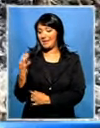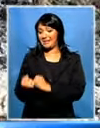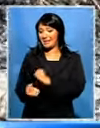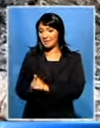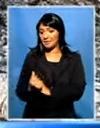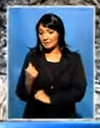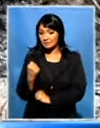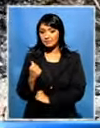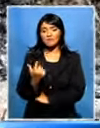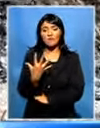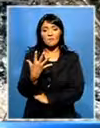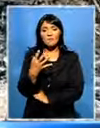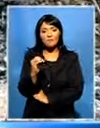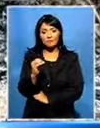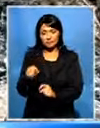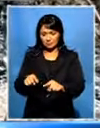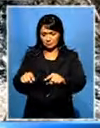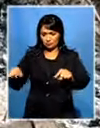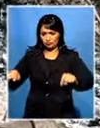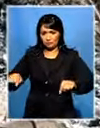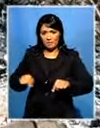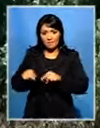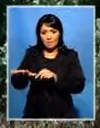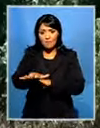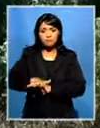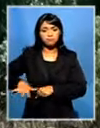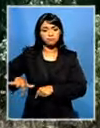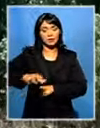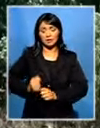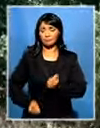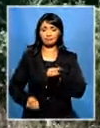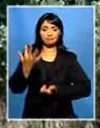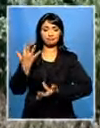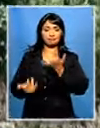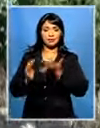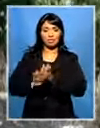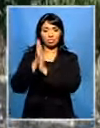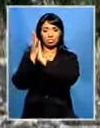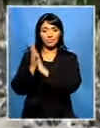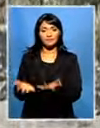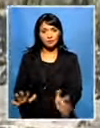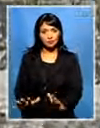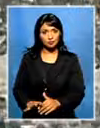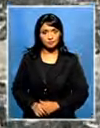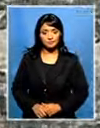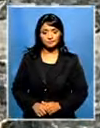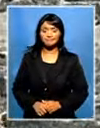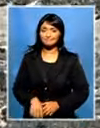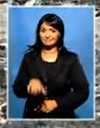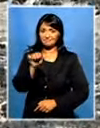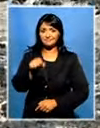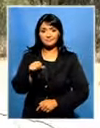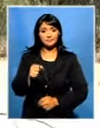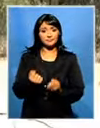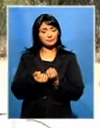50% of communal grazing land for emerging farmers has gone up in smoke. We have a lot of damage